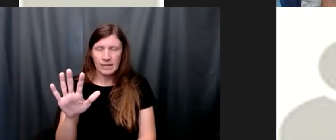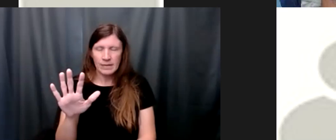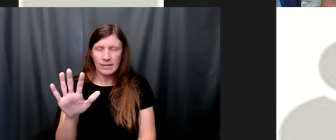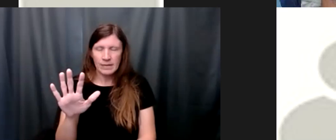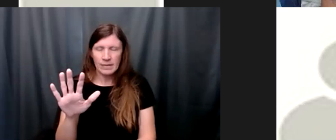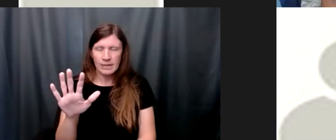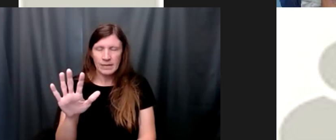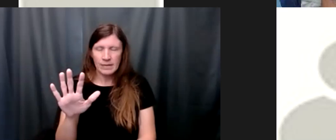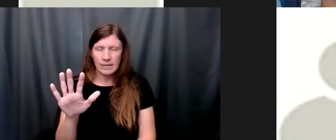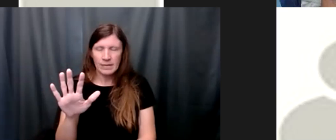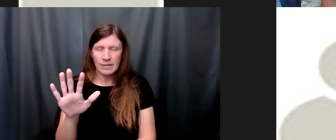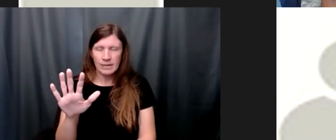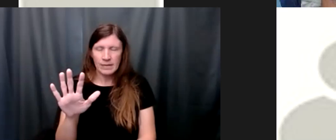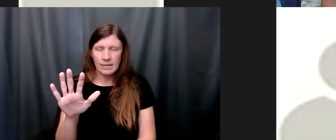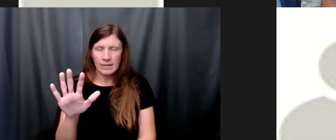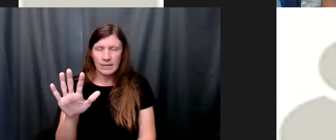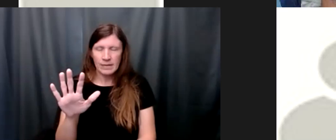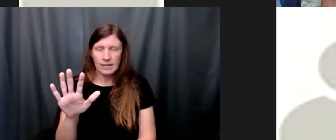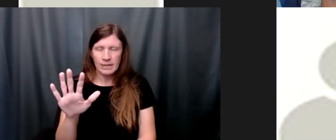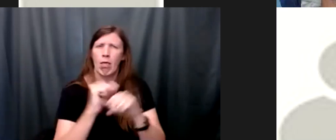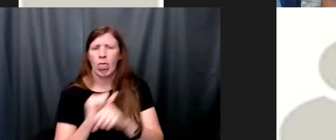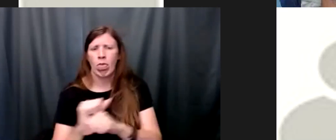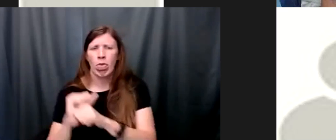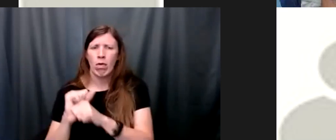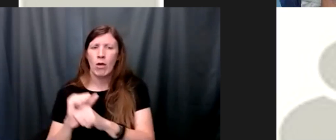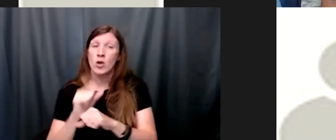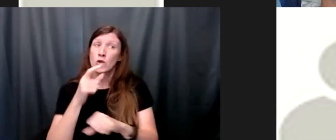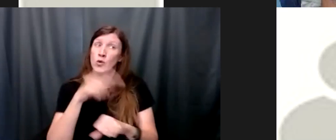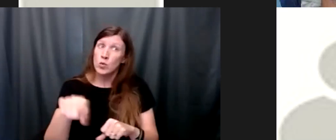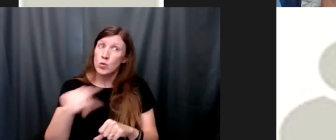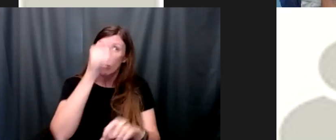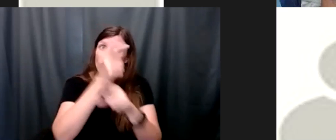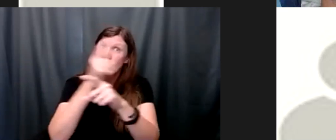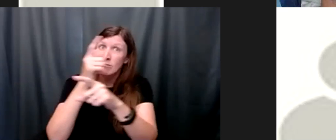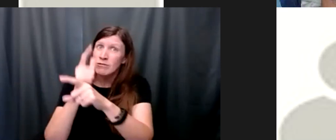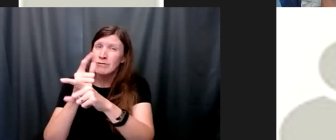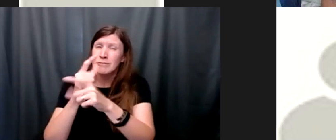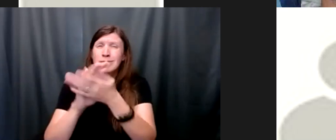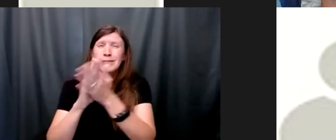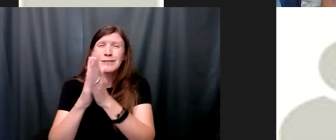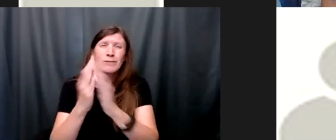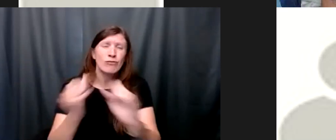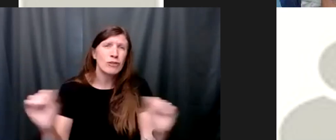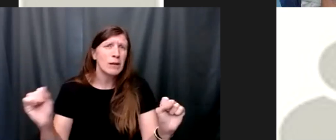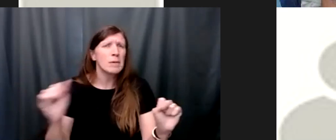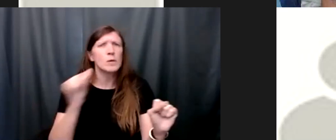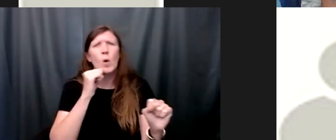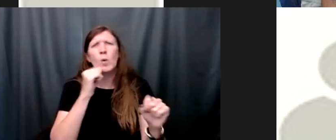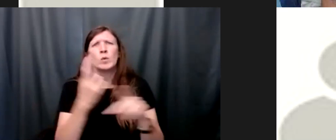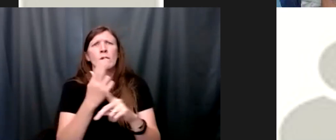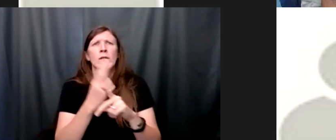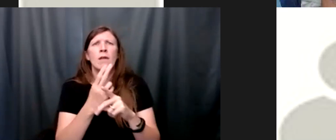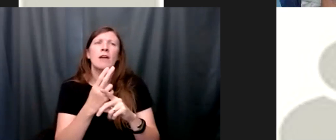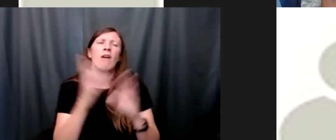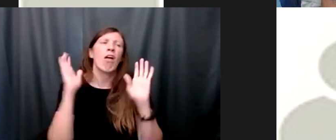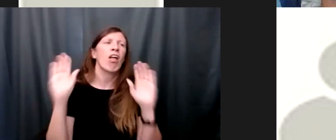and then and do not of slavery you my brothers and sisters were called to be free but do not use your freedom to indulge the flesh